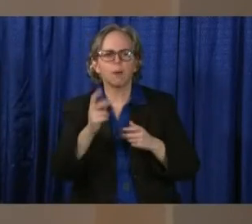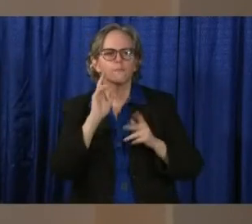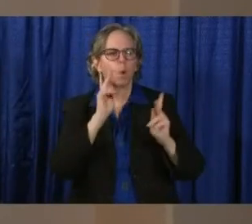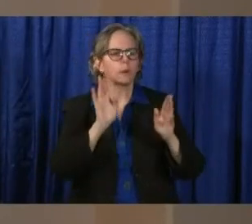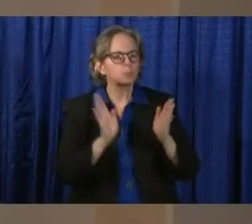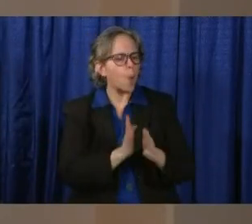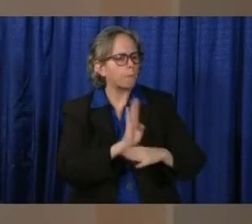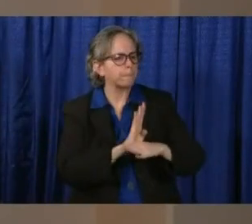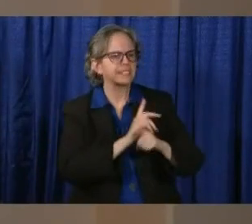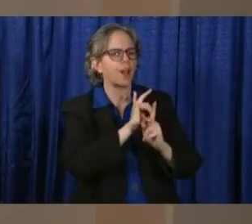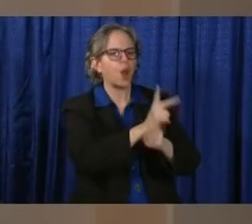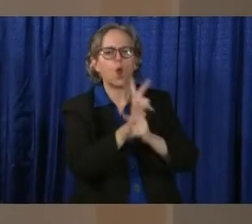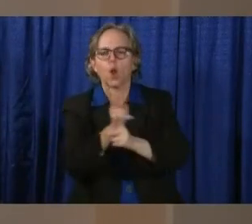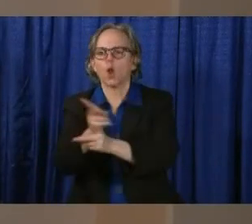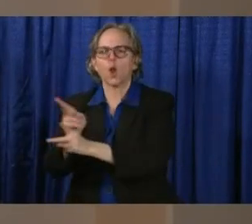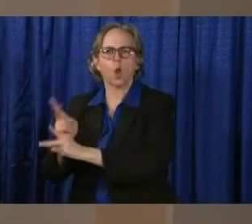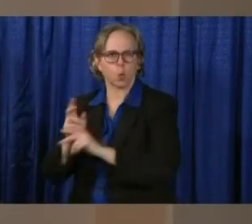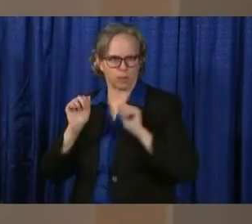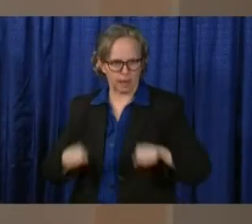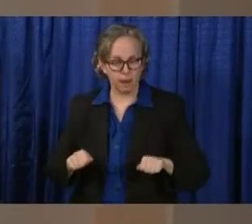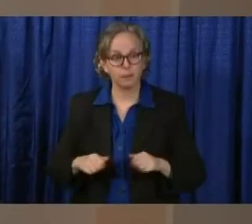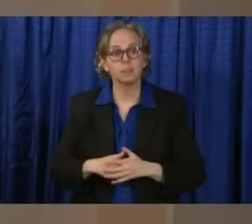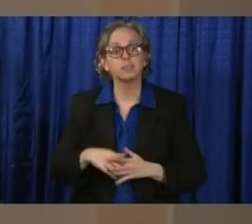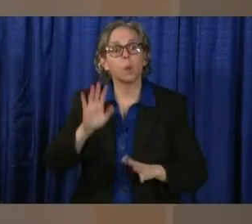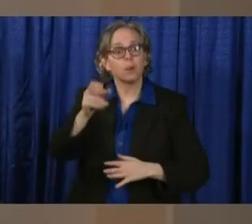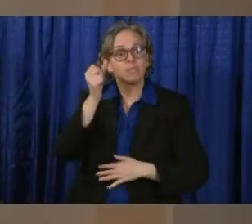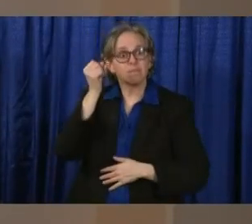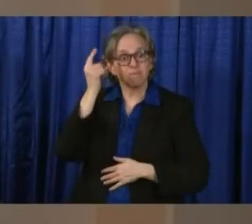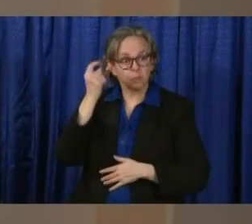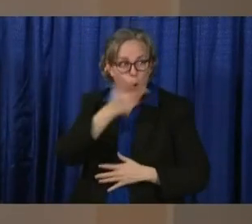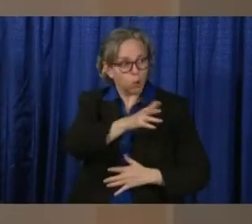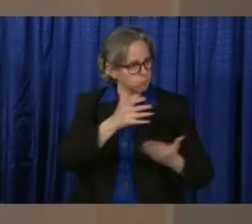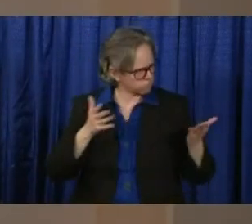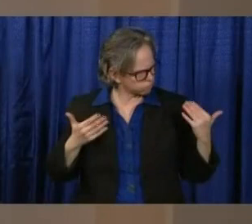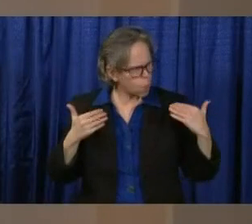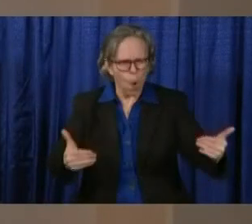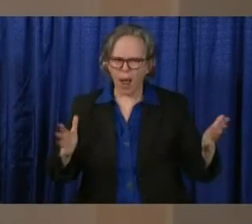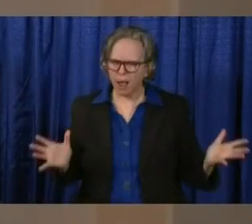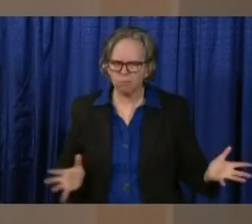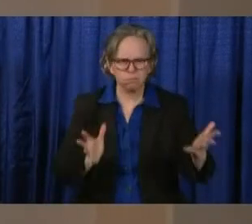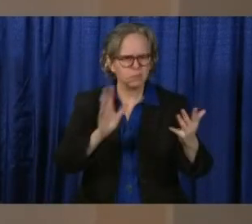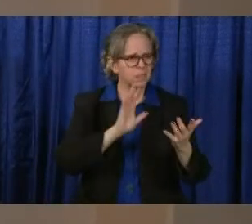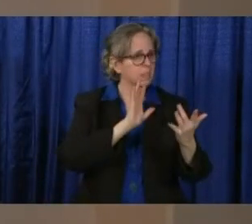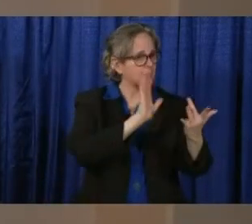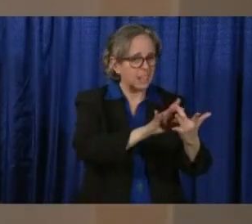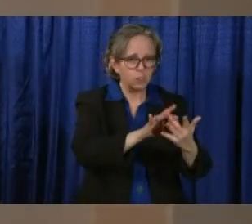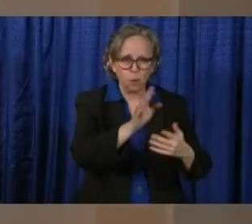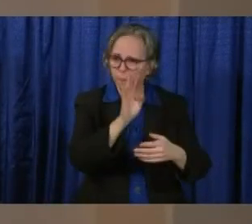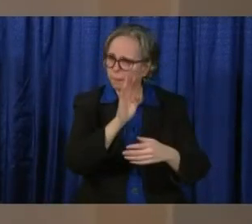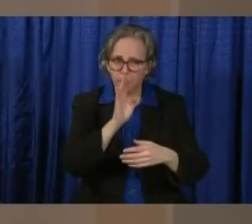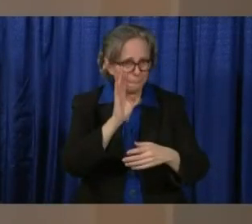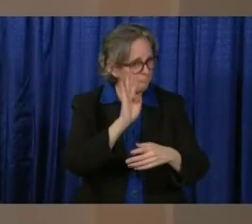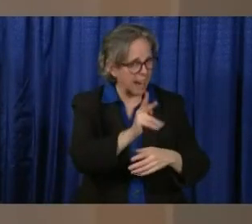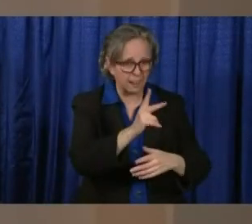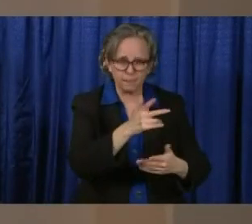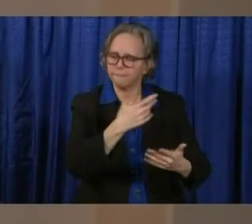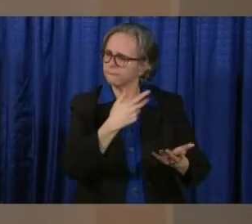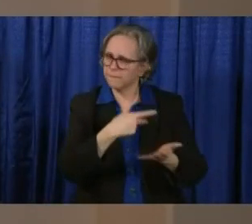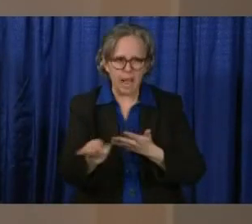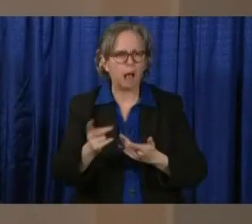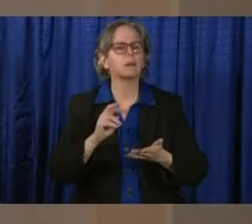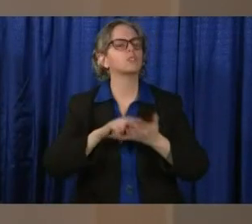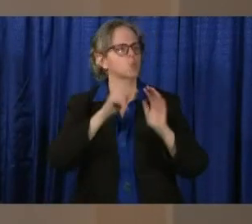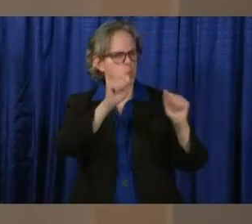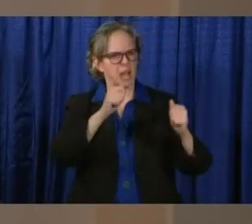But if that does not work out for you, here's another $20 million that's being brought into Ohio for this purpose. That will